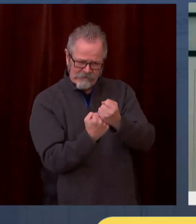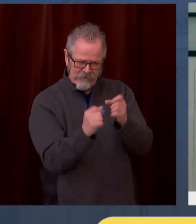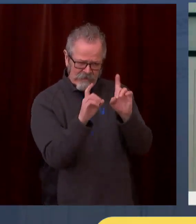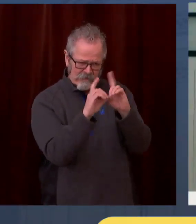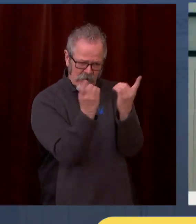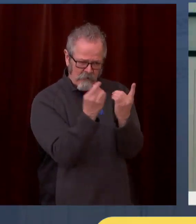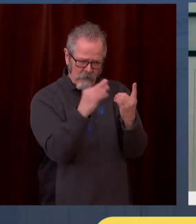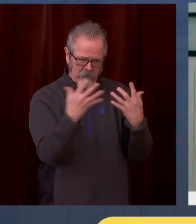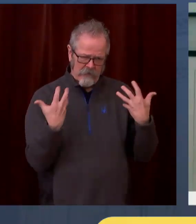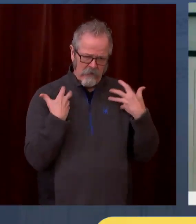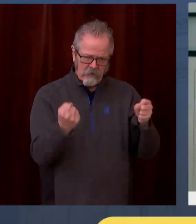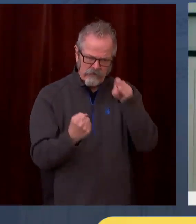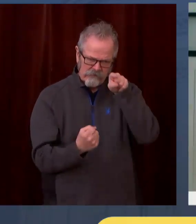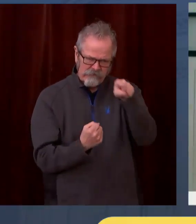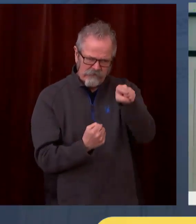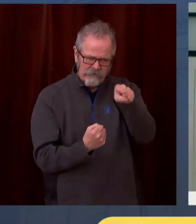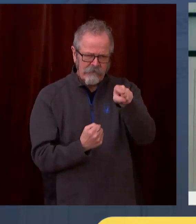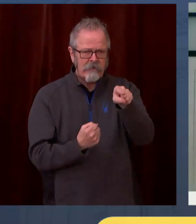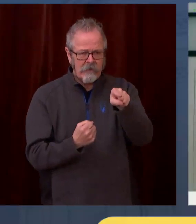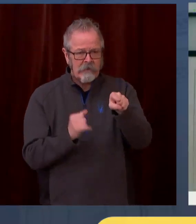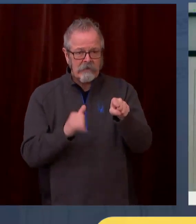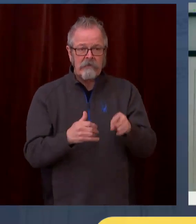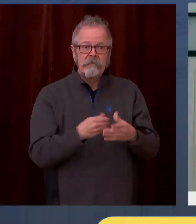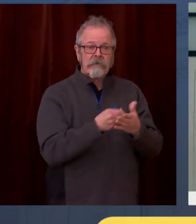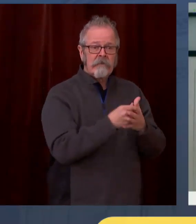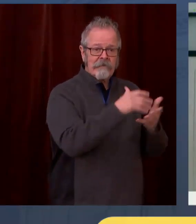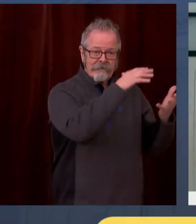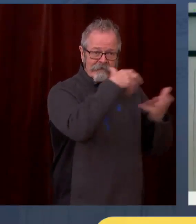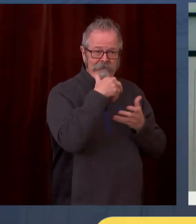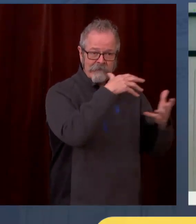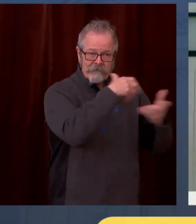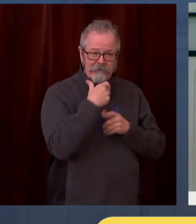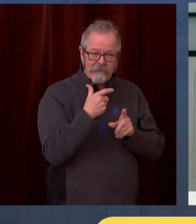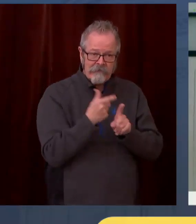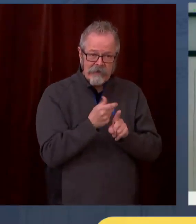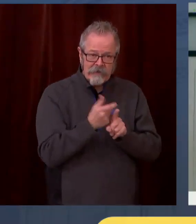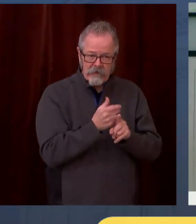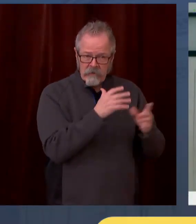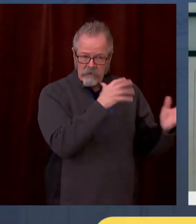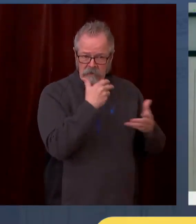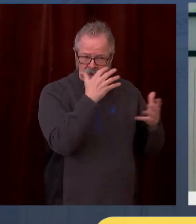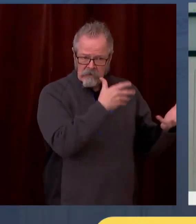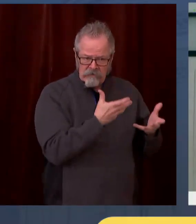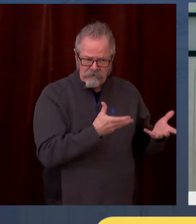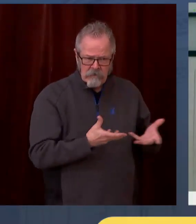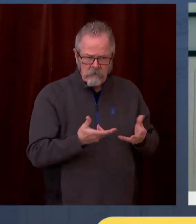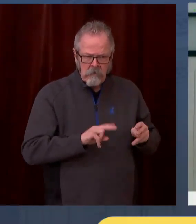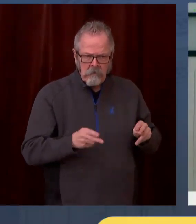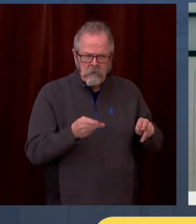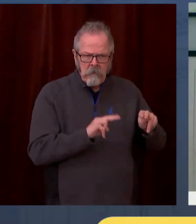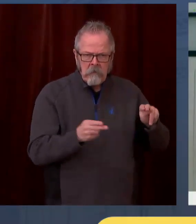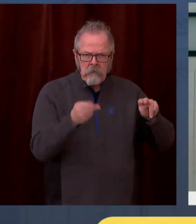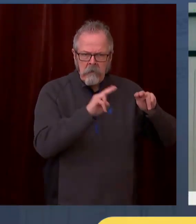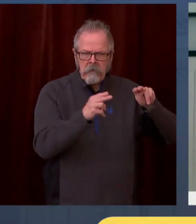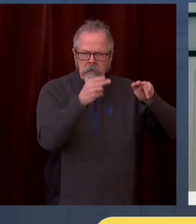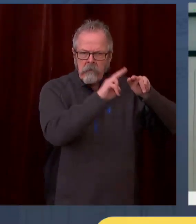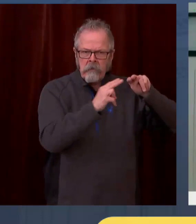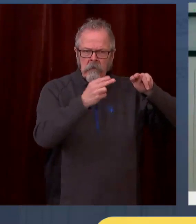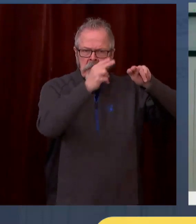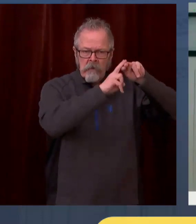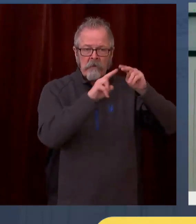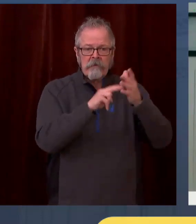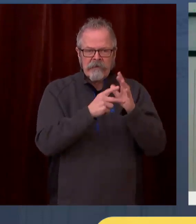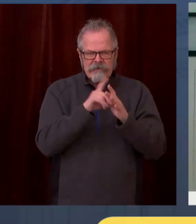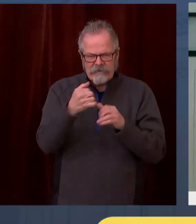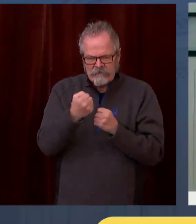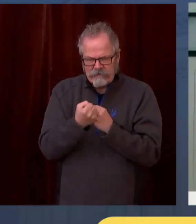happening. And as the Department of Health works across the vaccine ecosystem in the state of Washington to ensure that we can scale